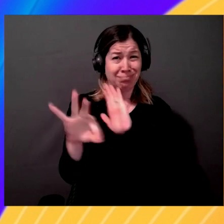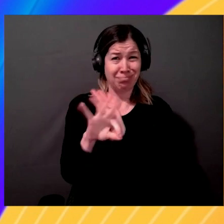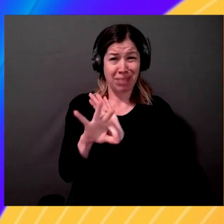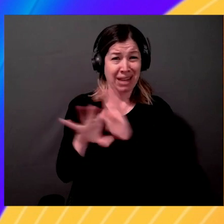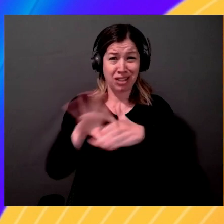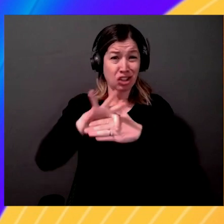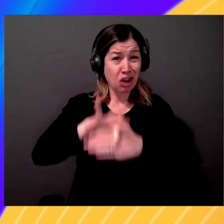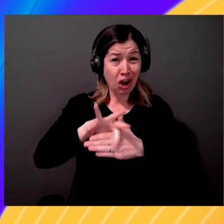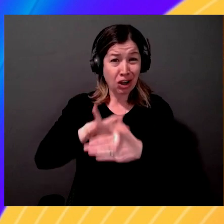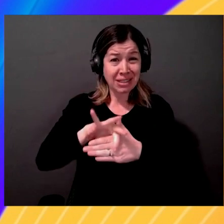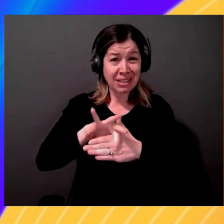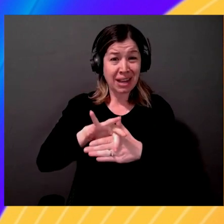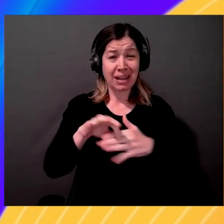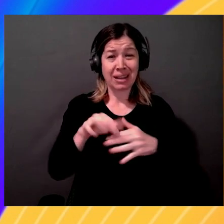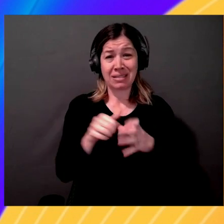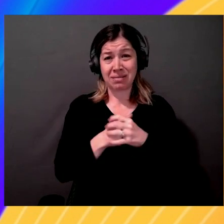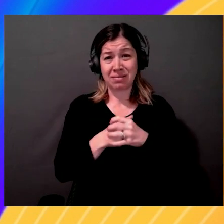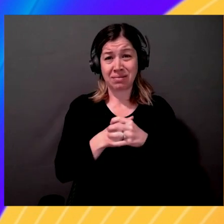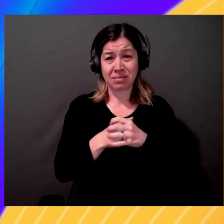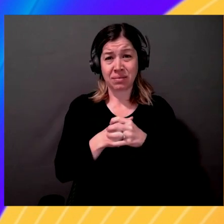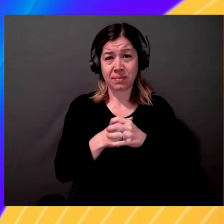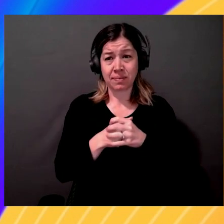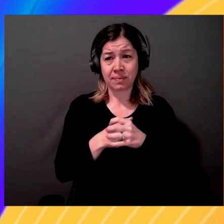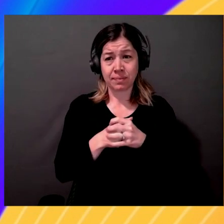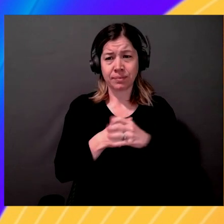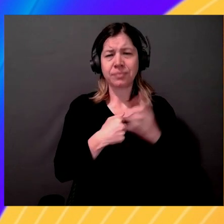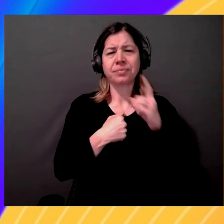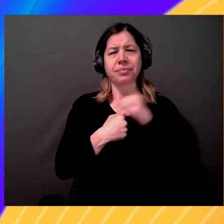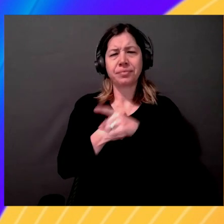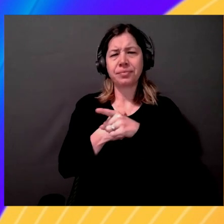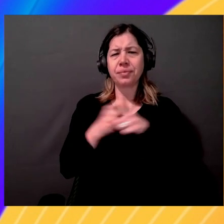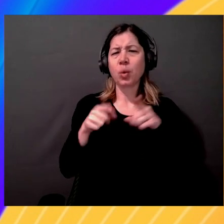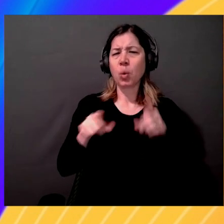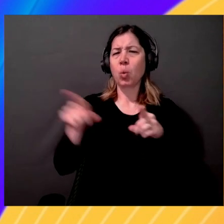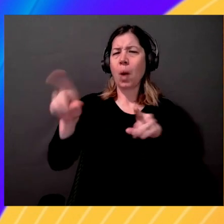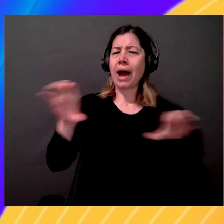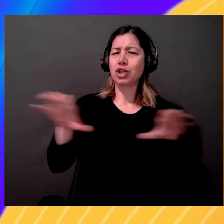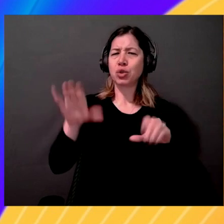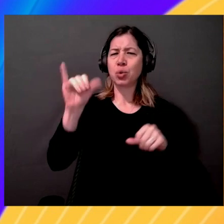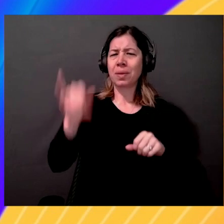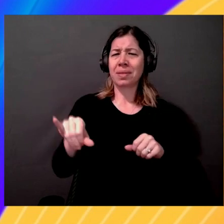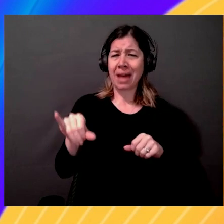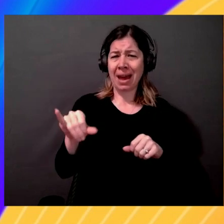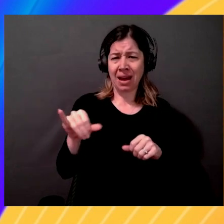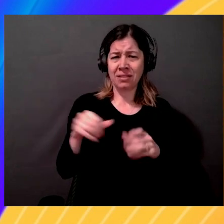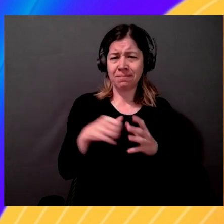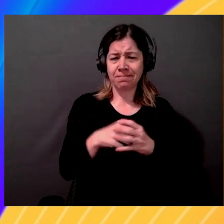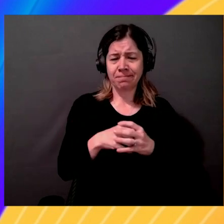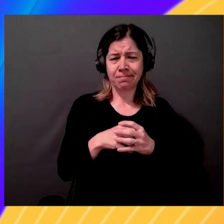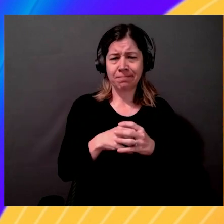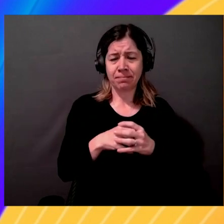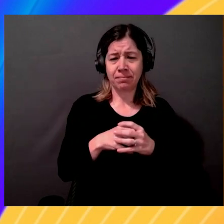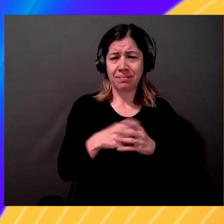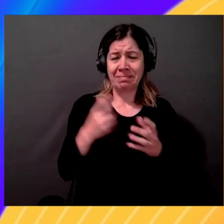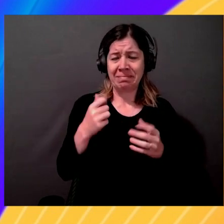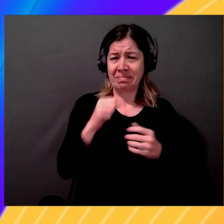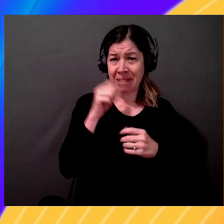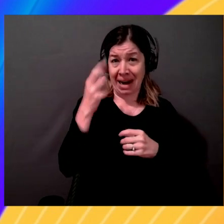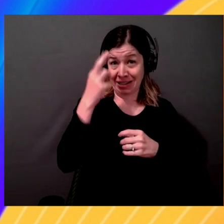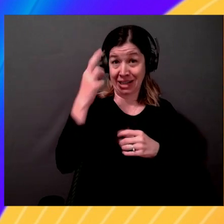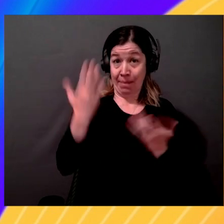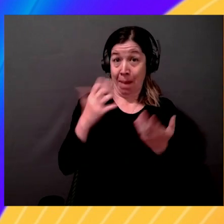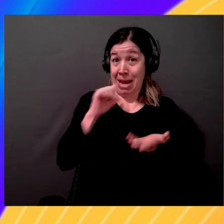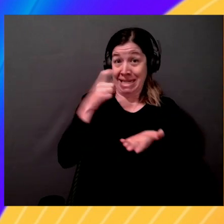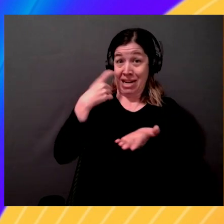So let me. And while you're doing that, I'll just kind of talk about, even though I didn't recognize you, Kyle, I'm sure we could probably train the